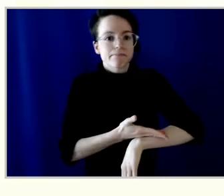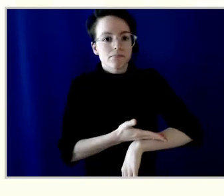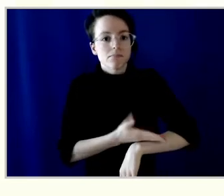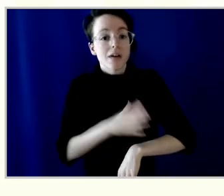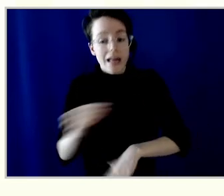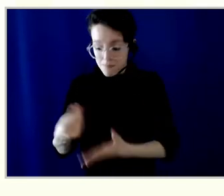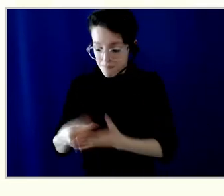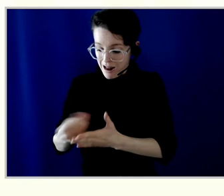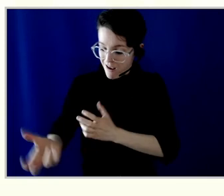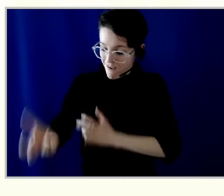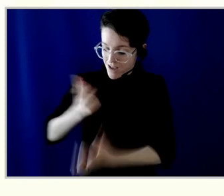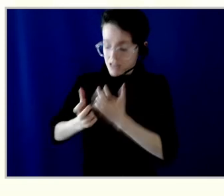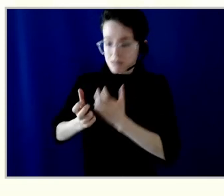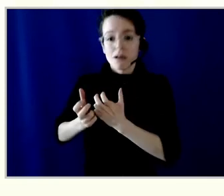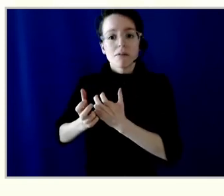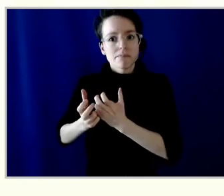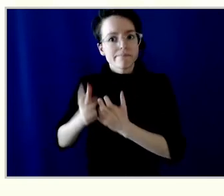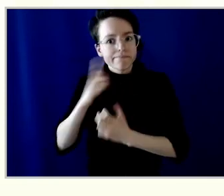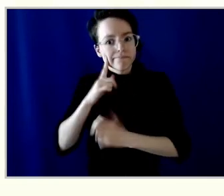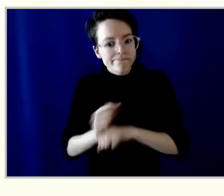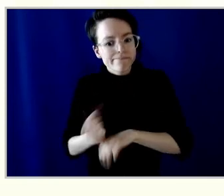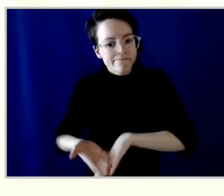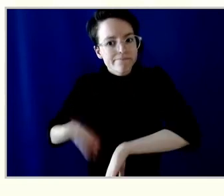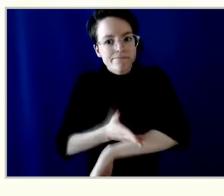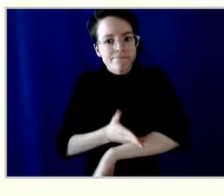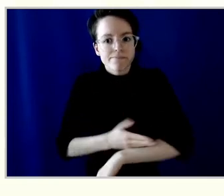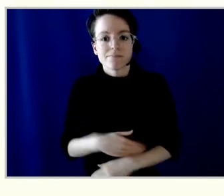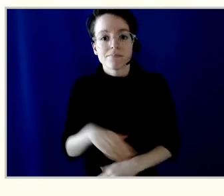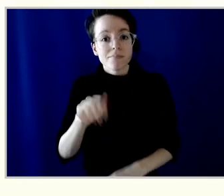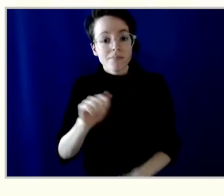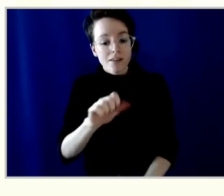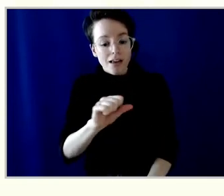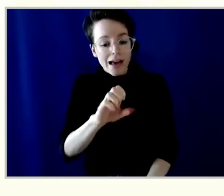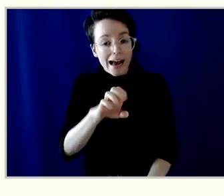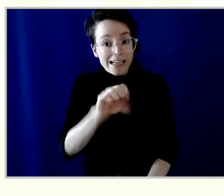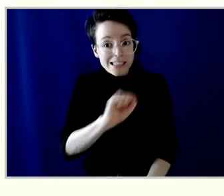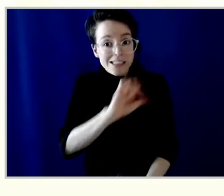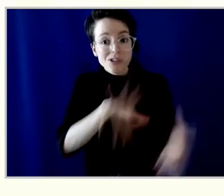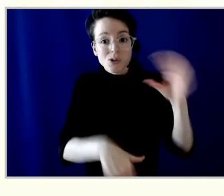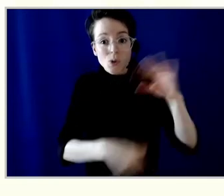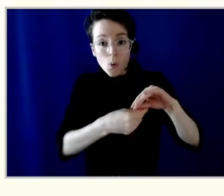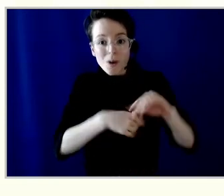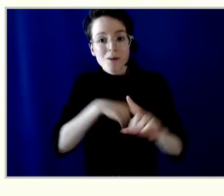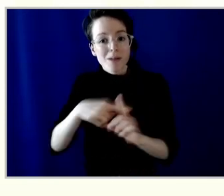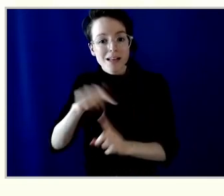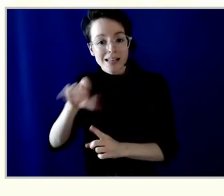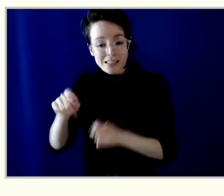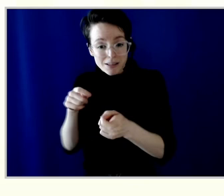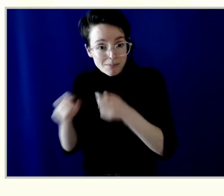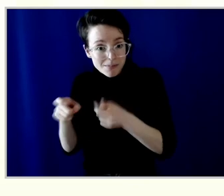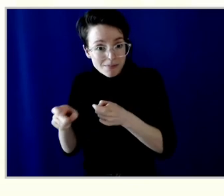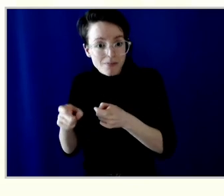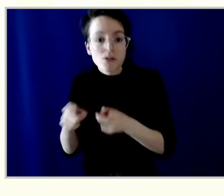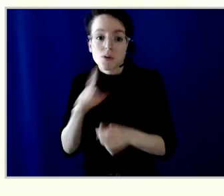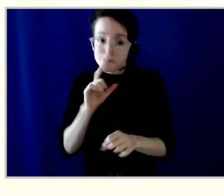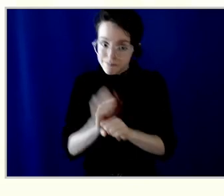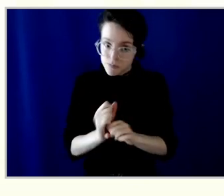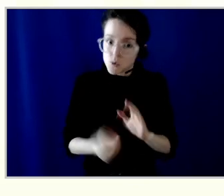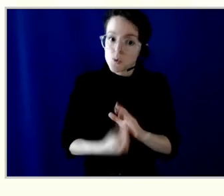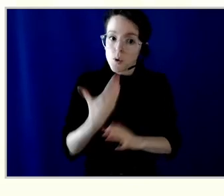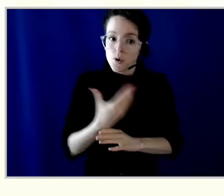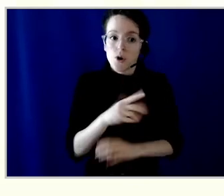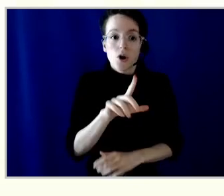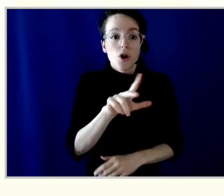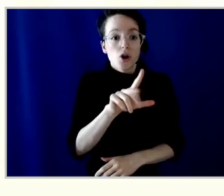inflows. Our total assets plus assets under administration grew in 2021 from $30.5 billion to $33